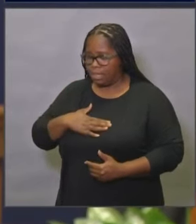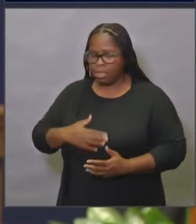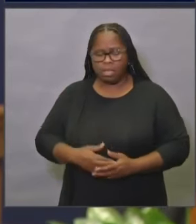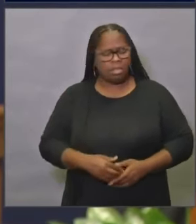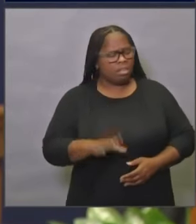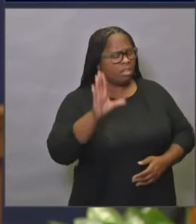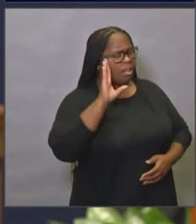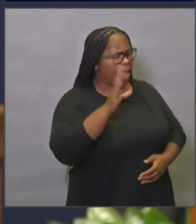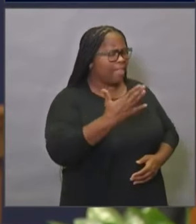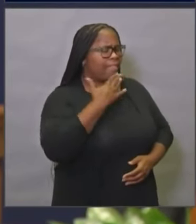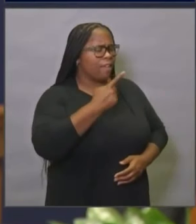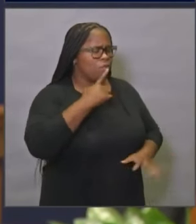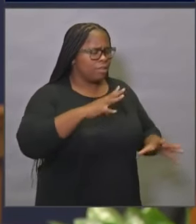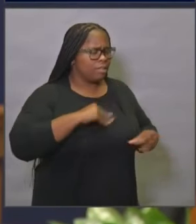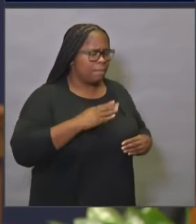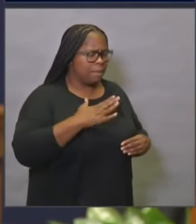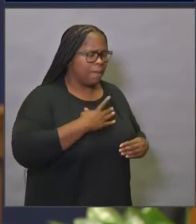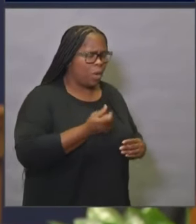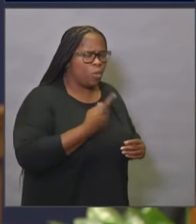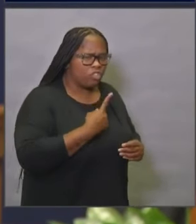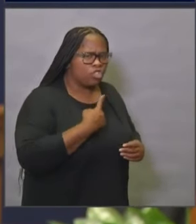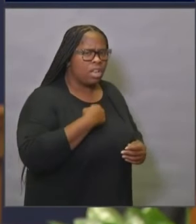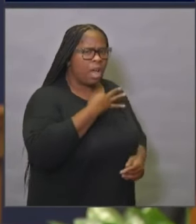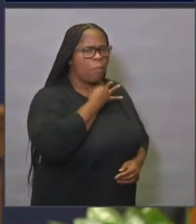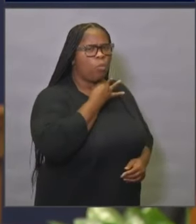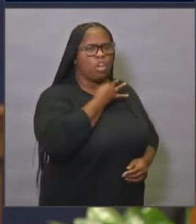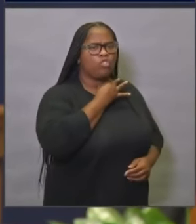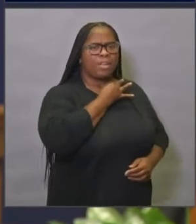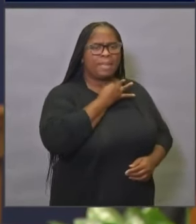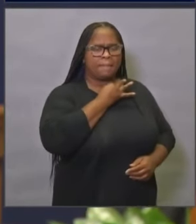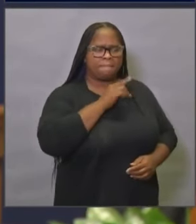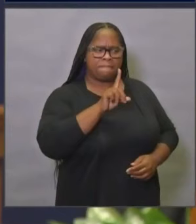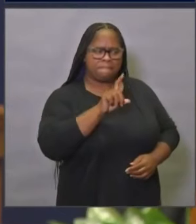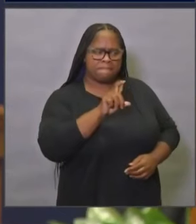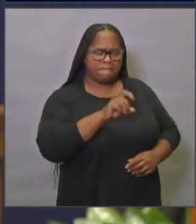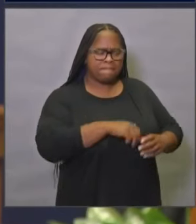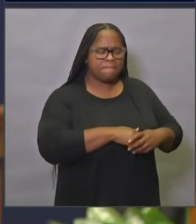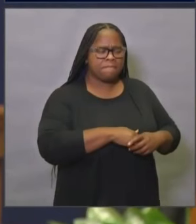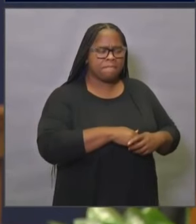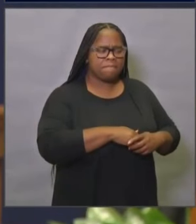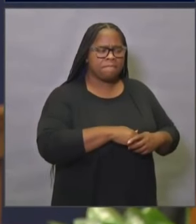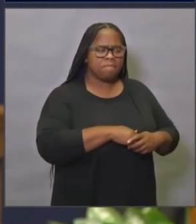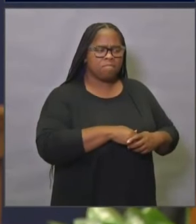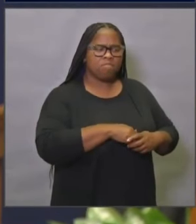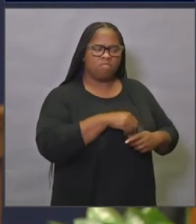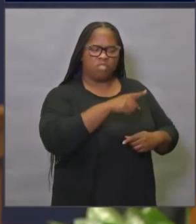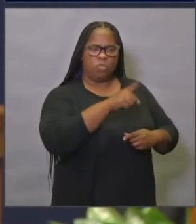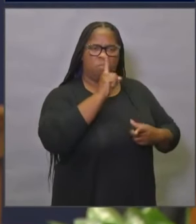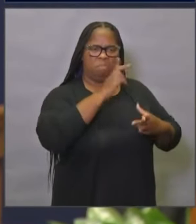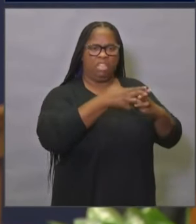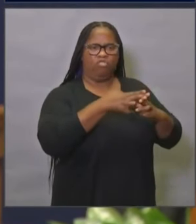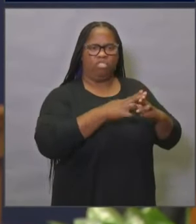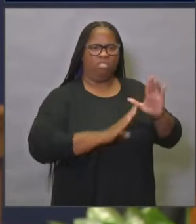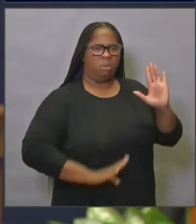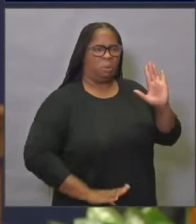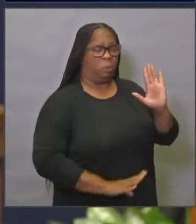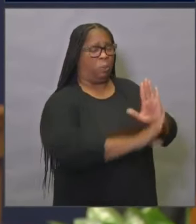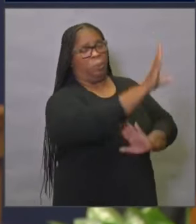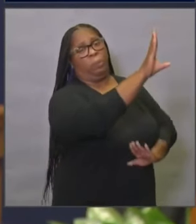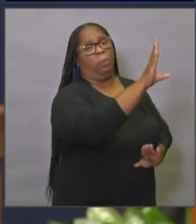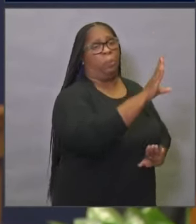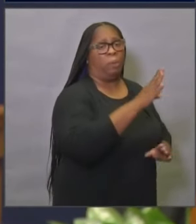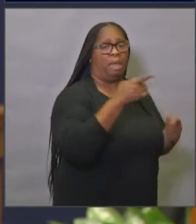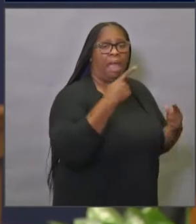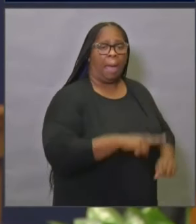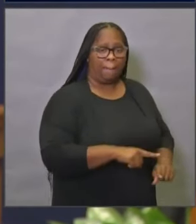Hi, thanks for taking my question. I'm just wondering, given the fact that some of the spikes that you had mentioned occurred over holiday weekends,